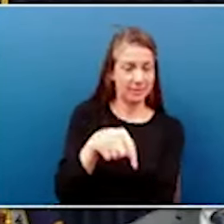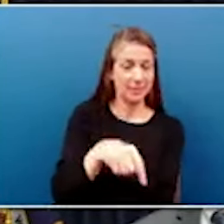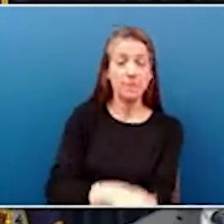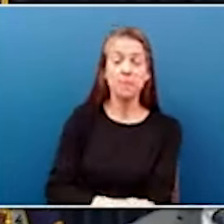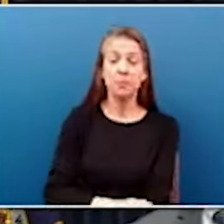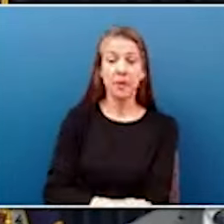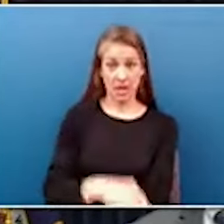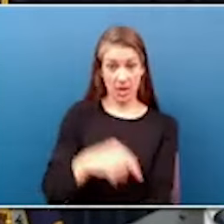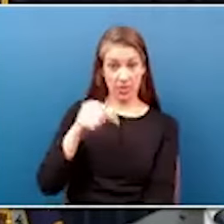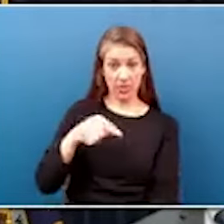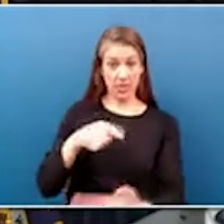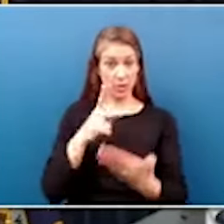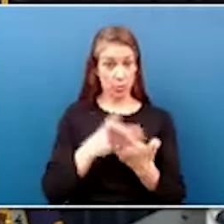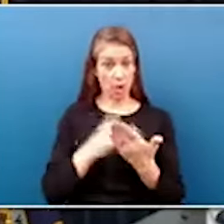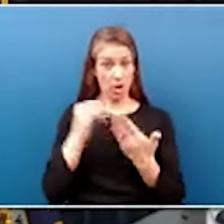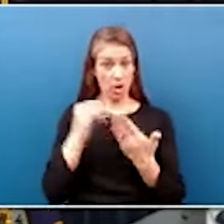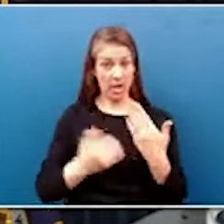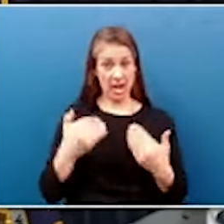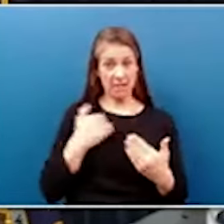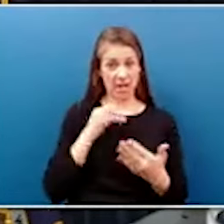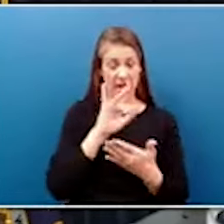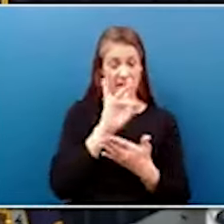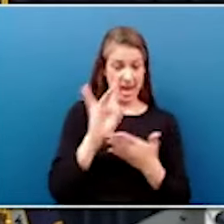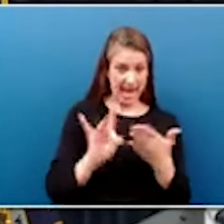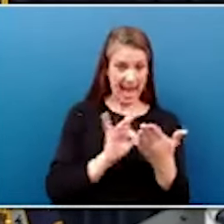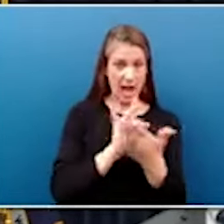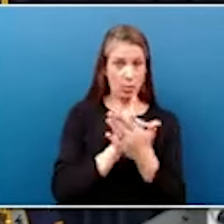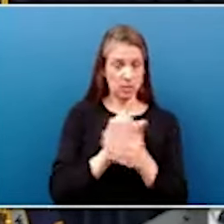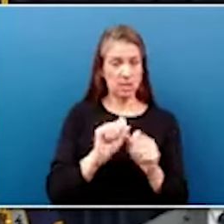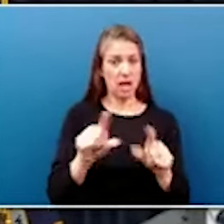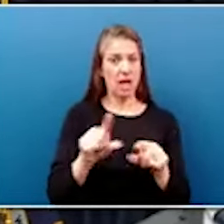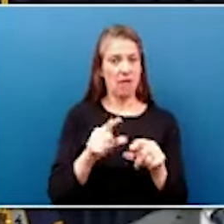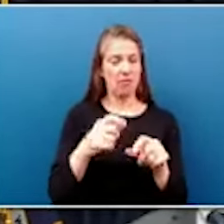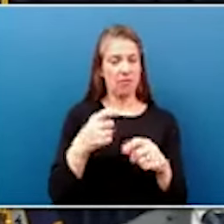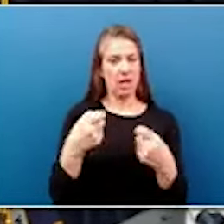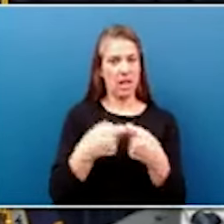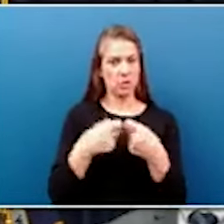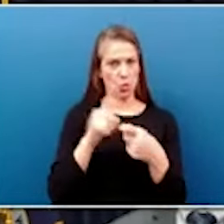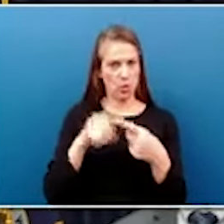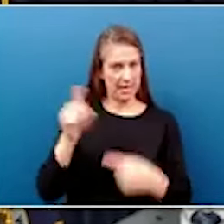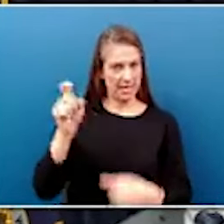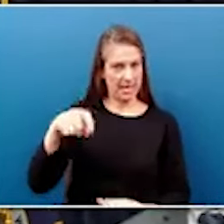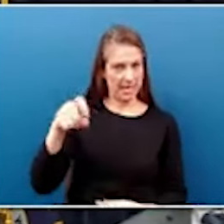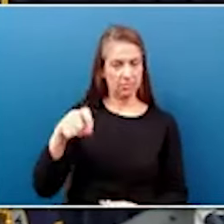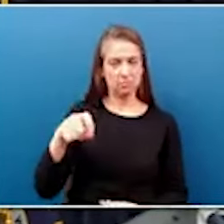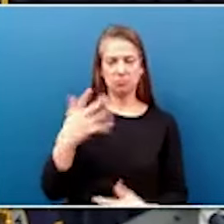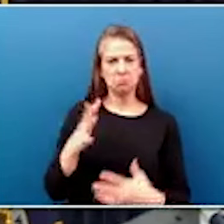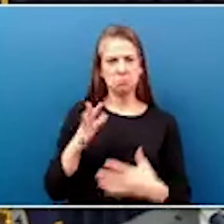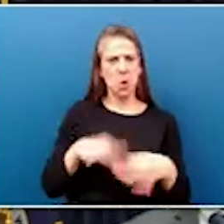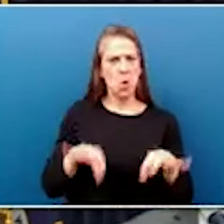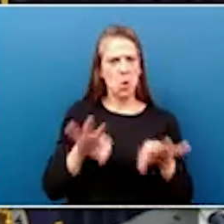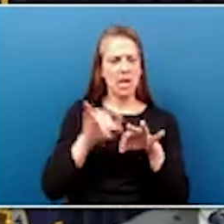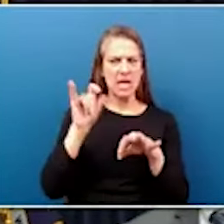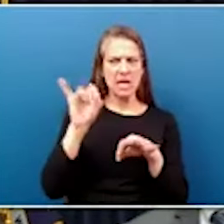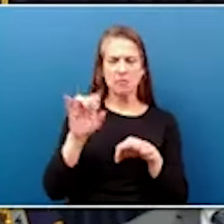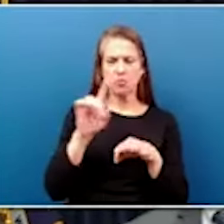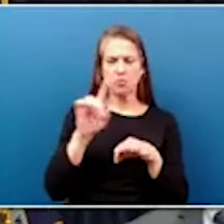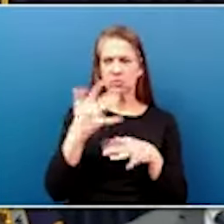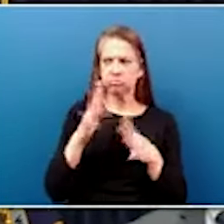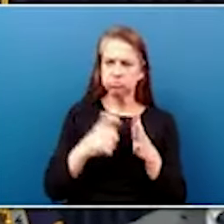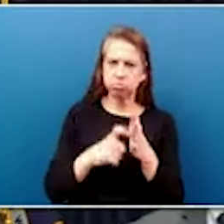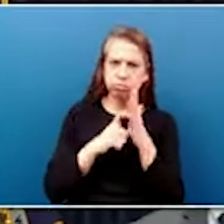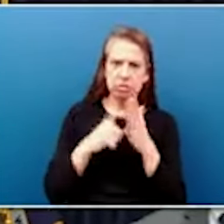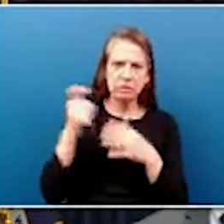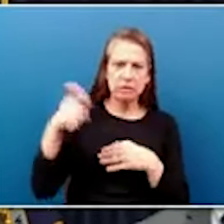potential to produce up to eight hours of dispatchable power when needed, a vital tool during times of peak demand or extreme weather events, which we